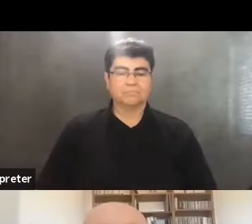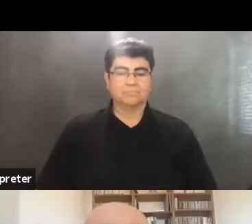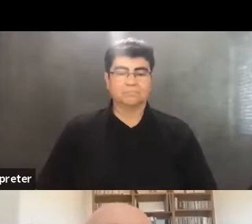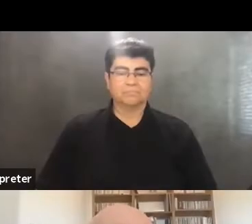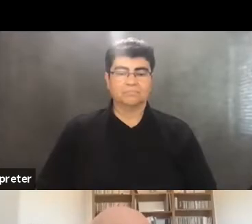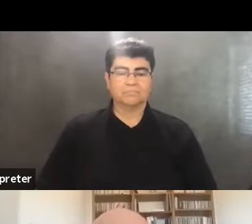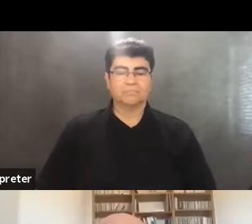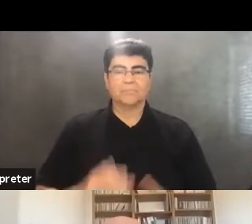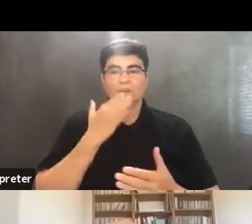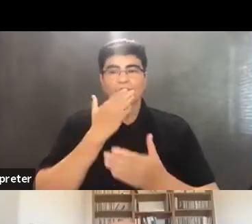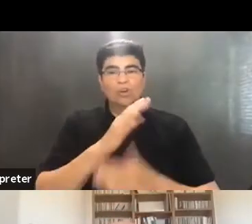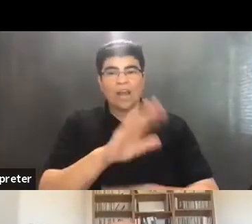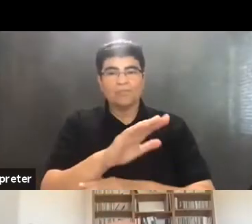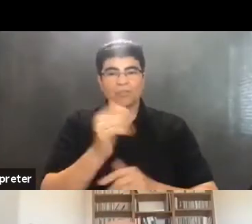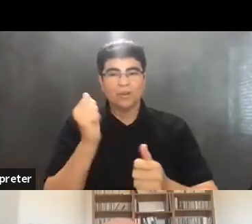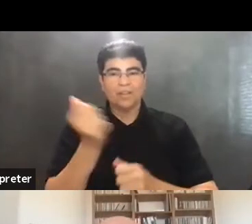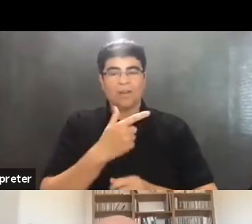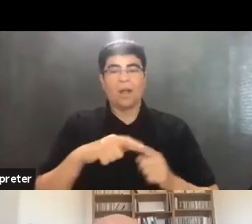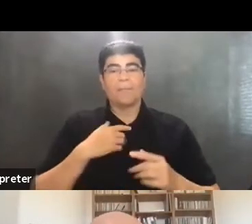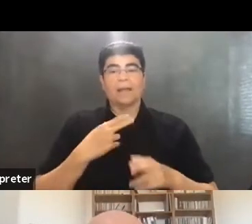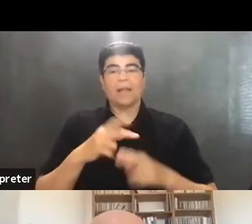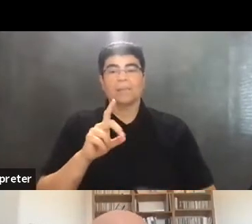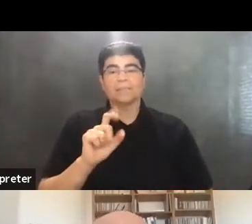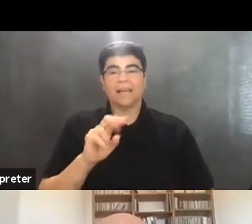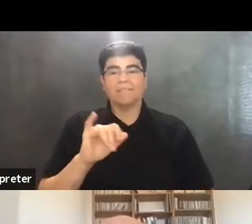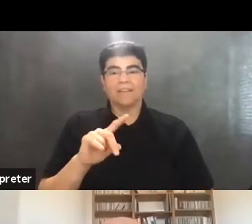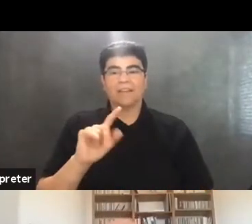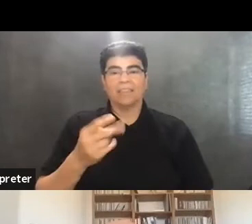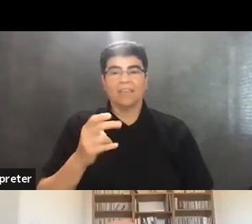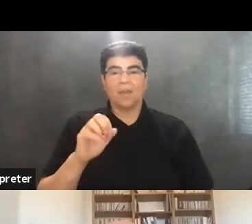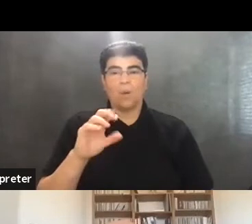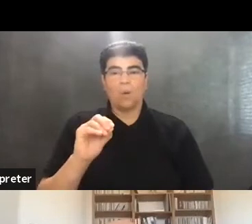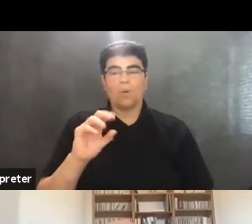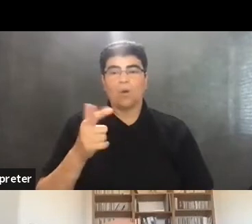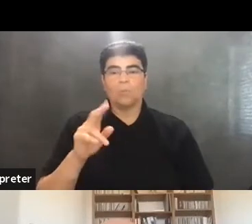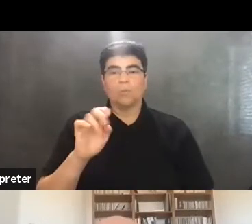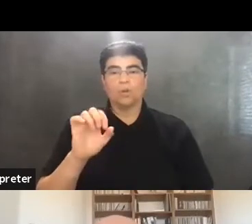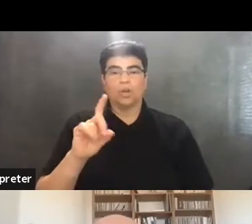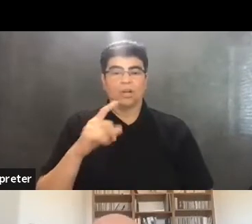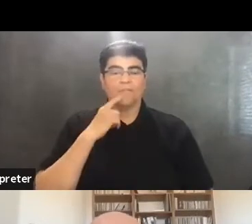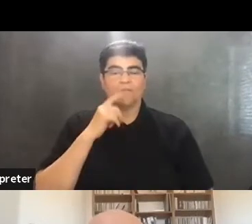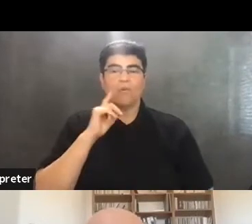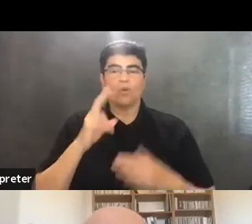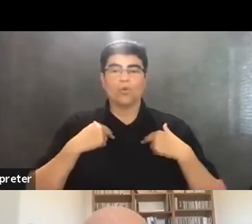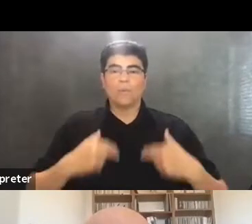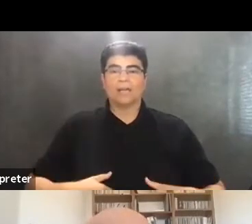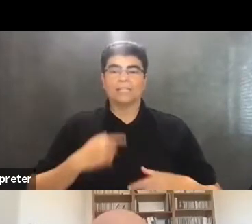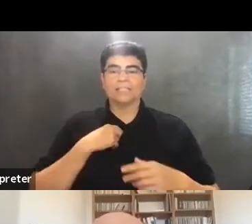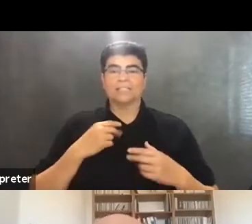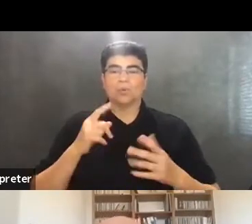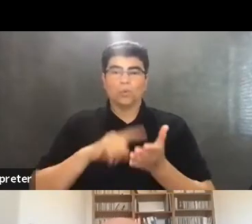Good afternoon, everybody. I am David Theo Goldberg, the Director of the University of California Humanities Research Institute.